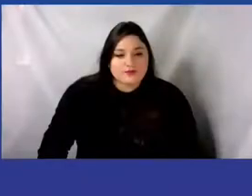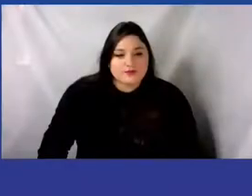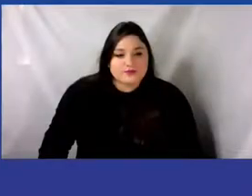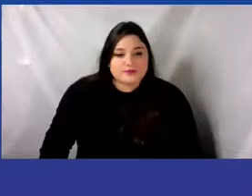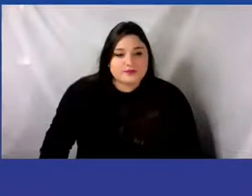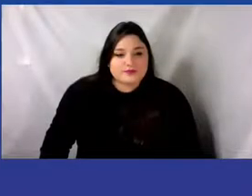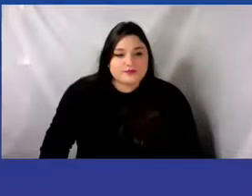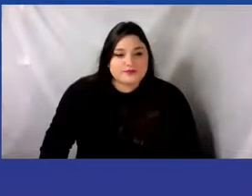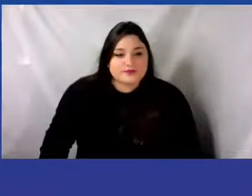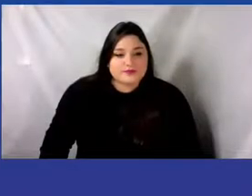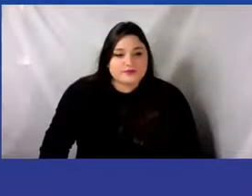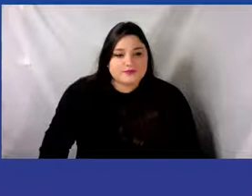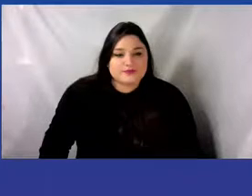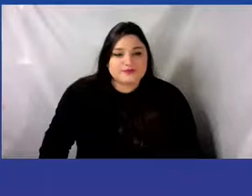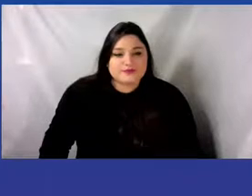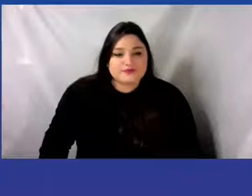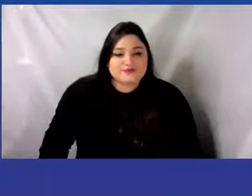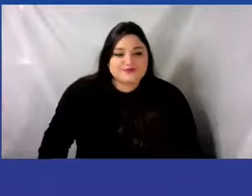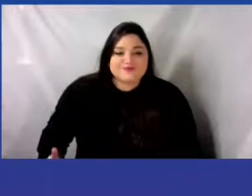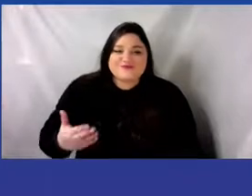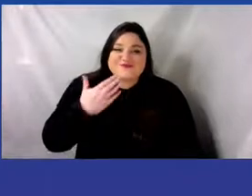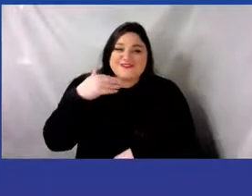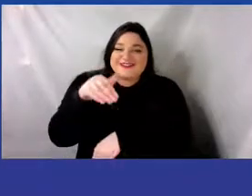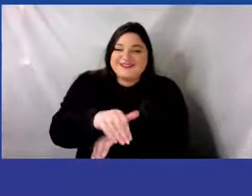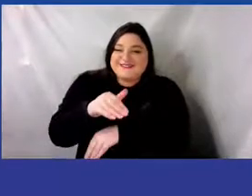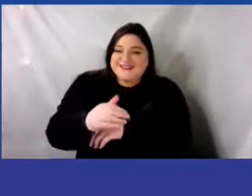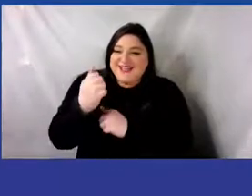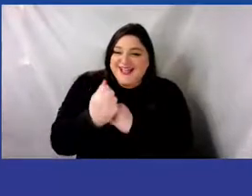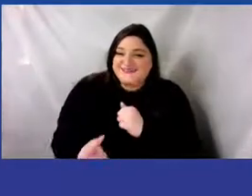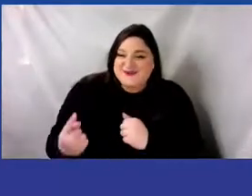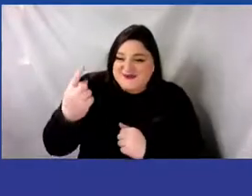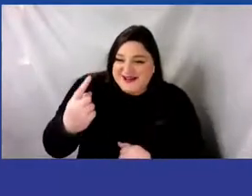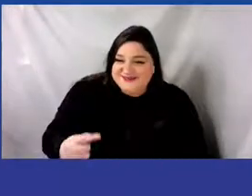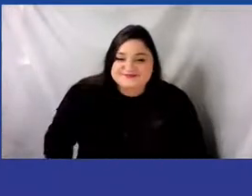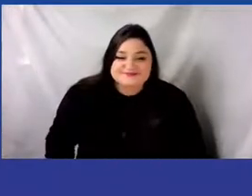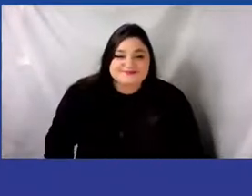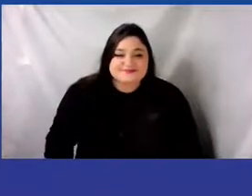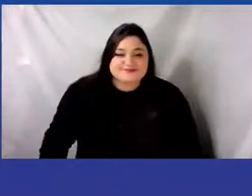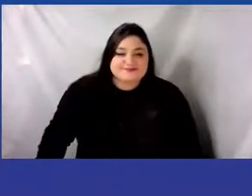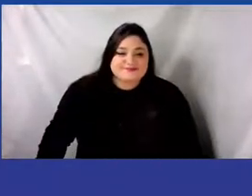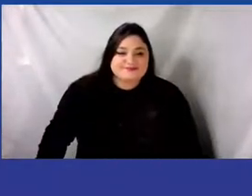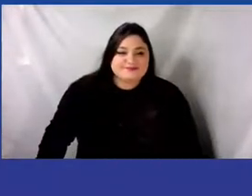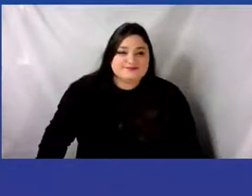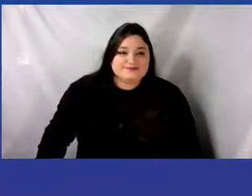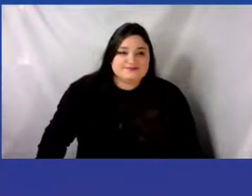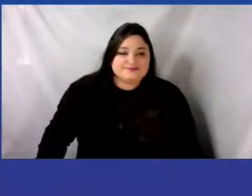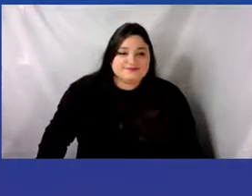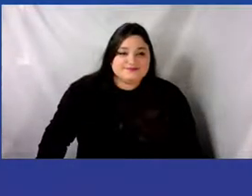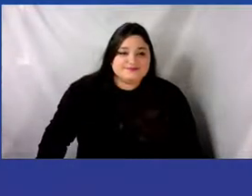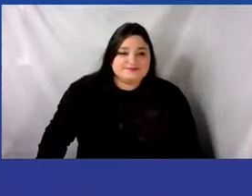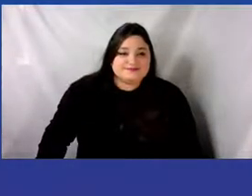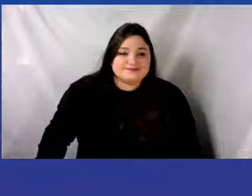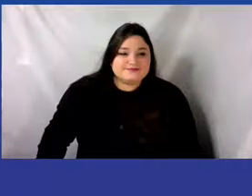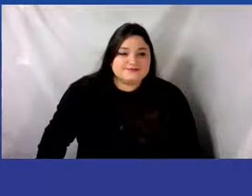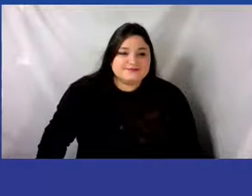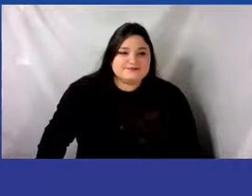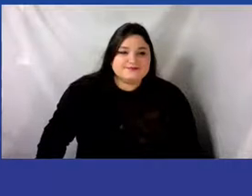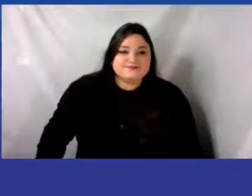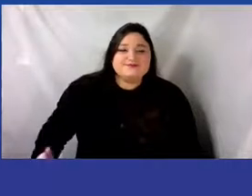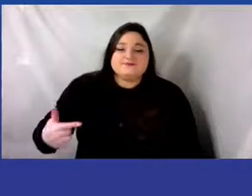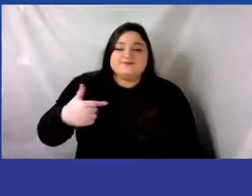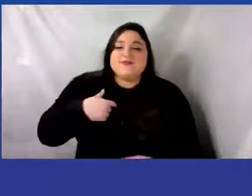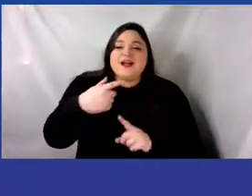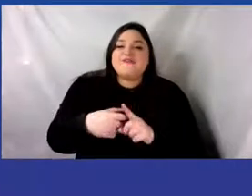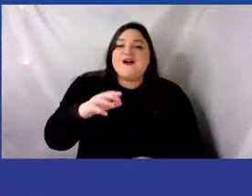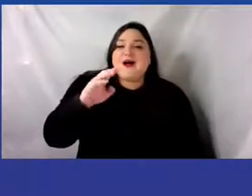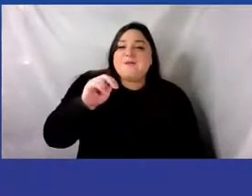Good evening, everyone. I am calling in from Muncie-Lenape and Wappinger territories. My name is X,